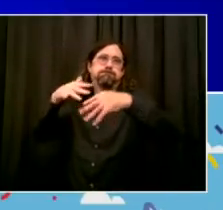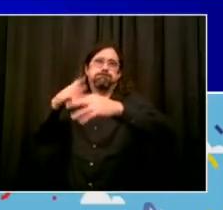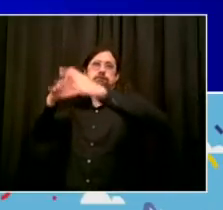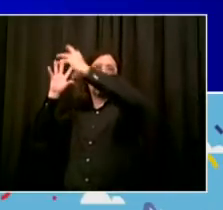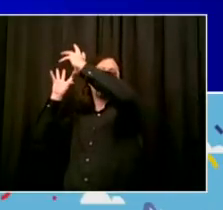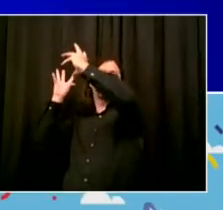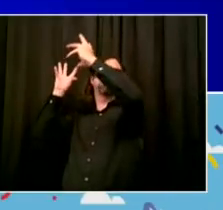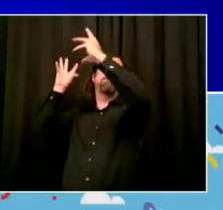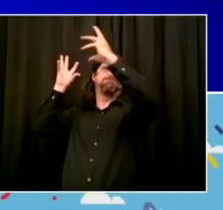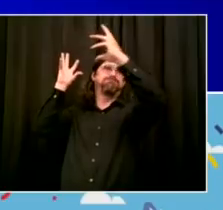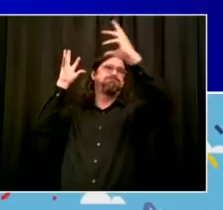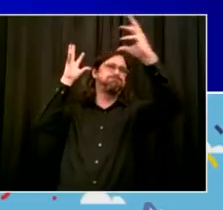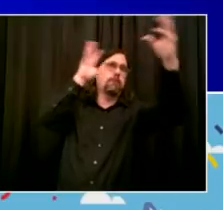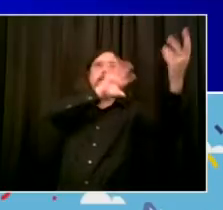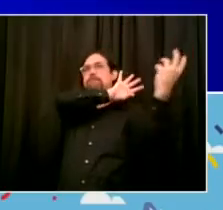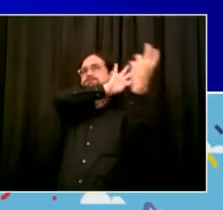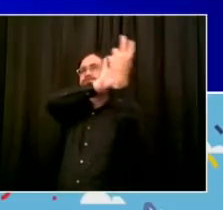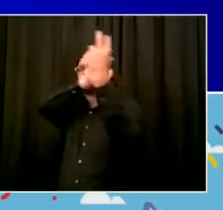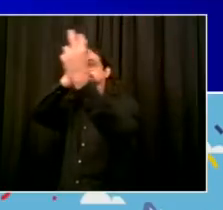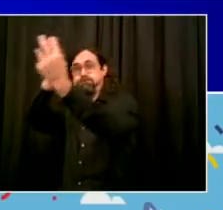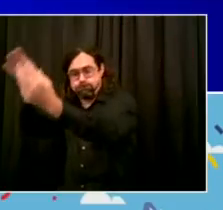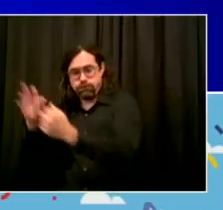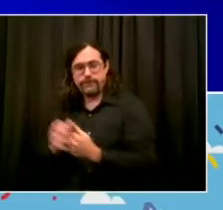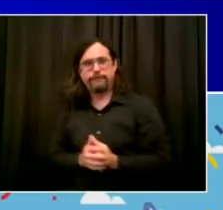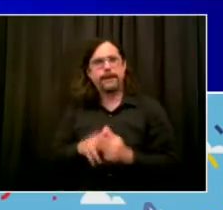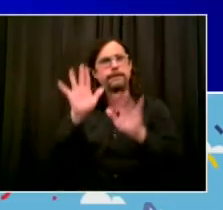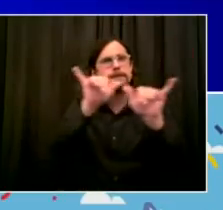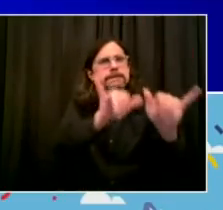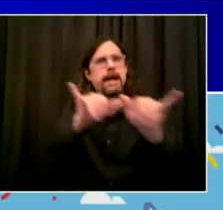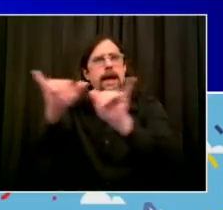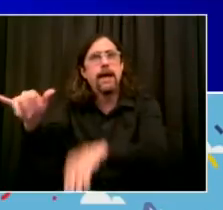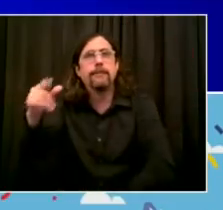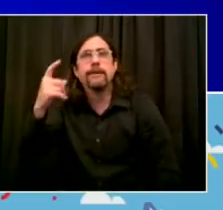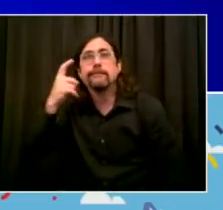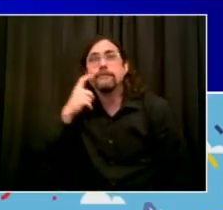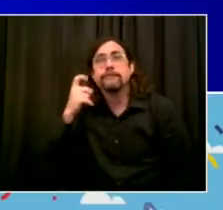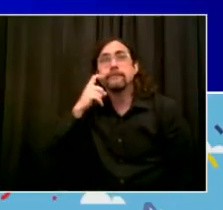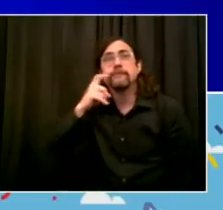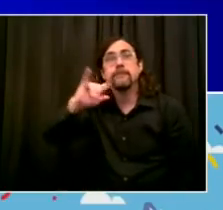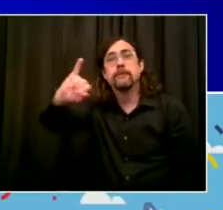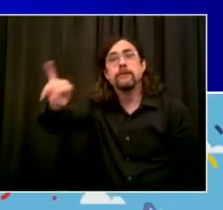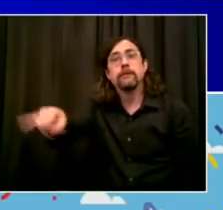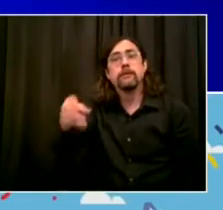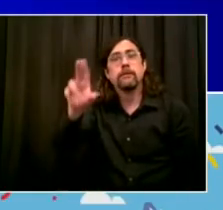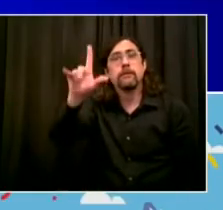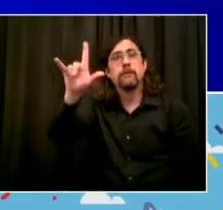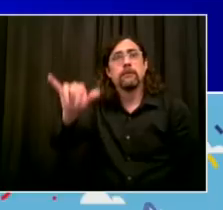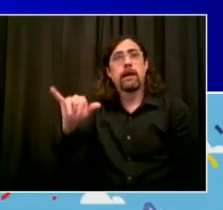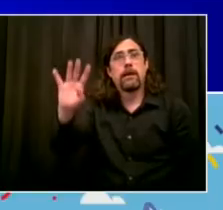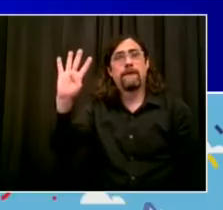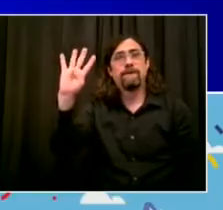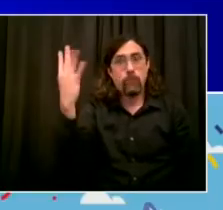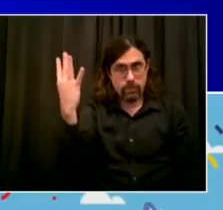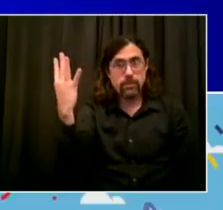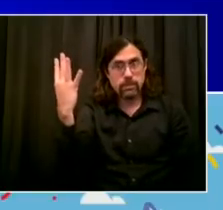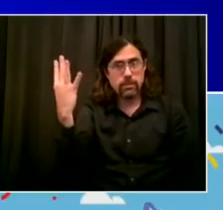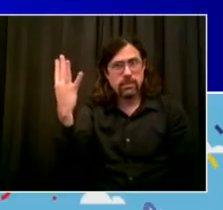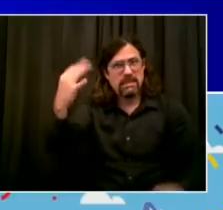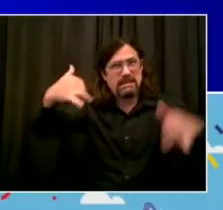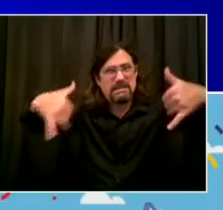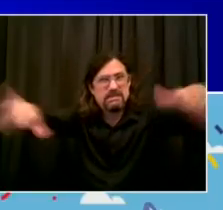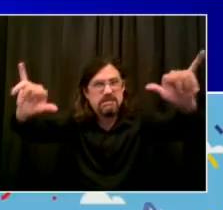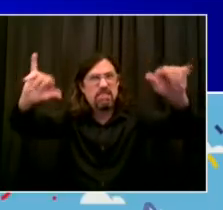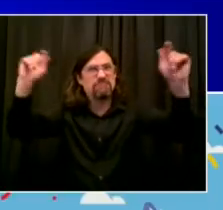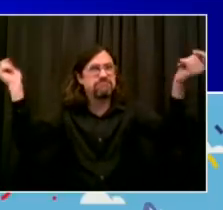safely. And they're going to do the same thing again with the Thanksgiving Parade. It will not be the same parade we're used to. It will be a different kind of event.